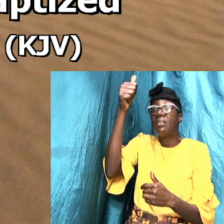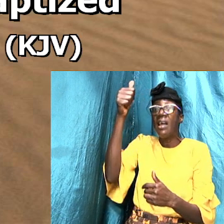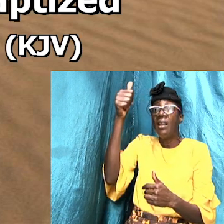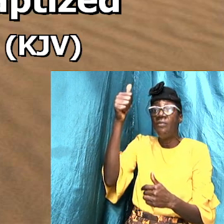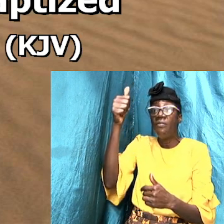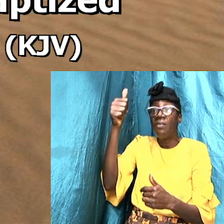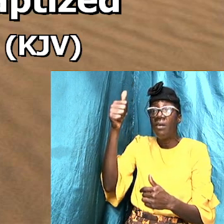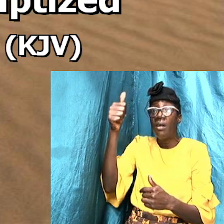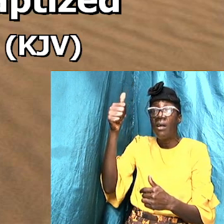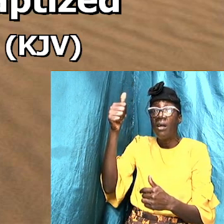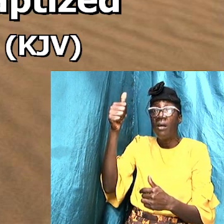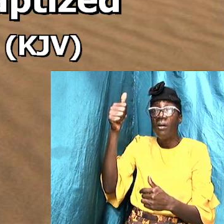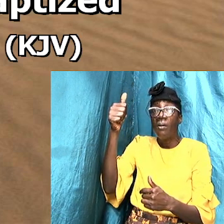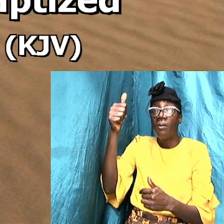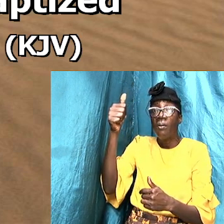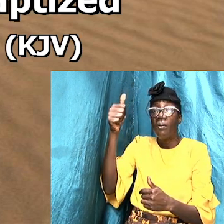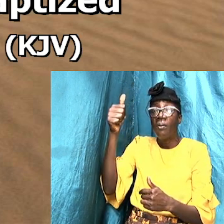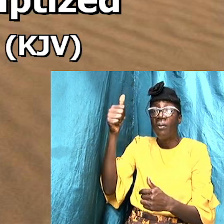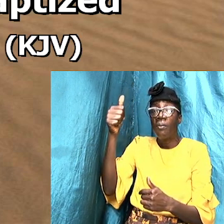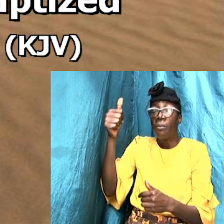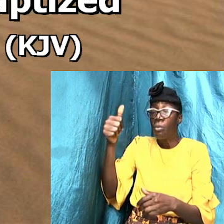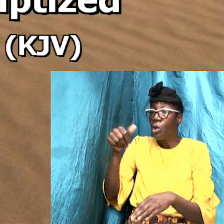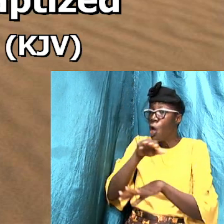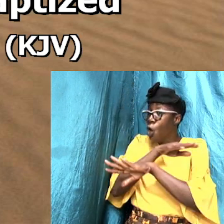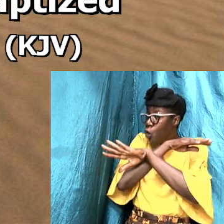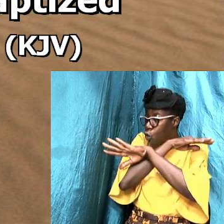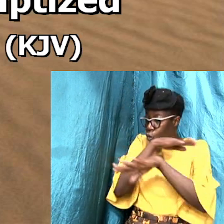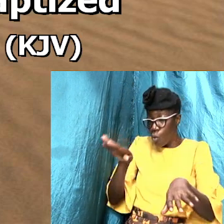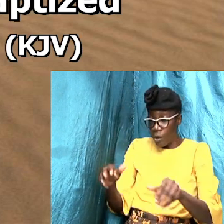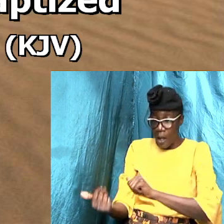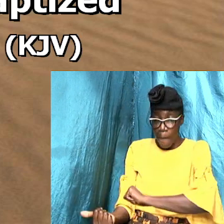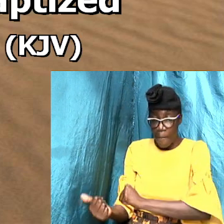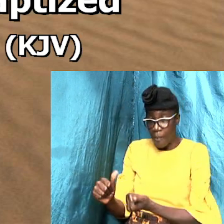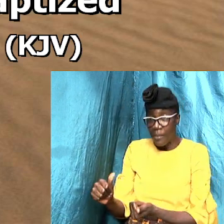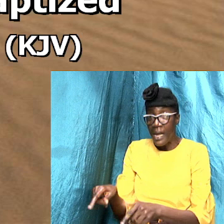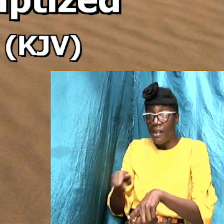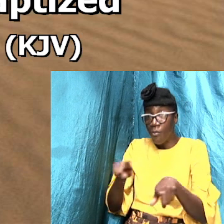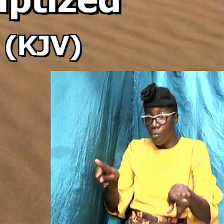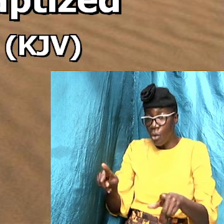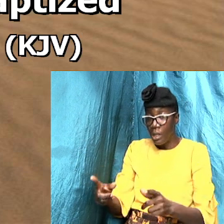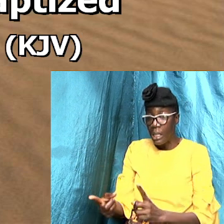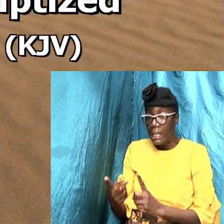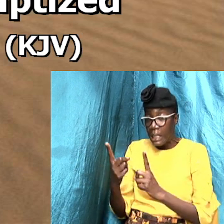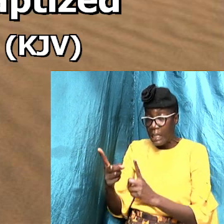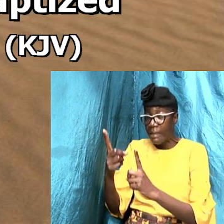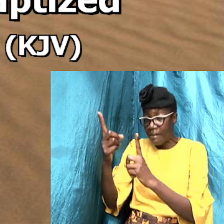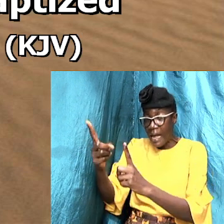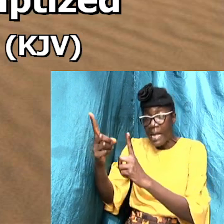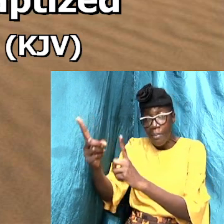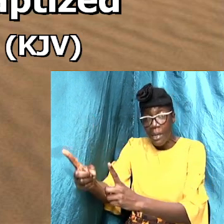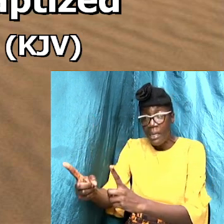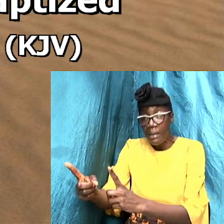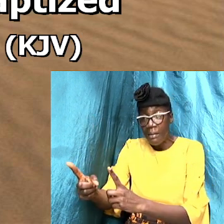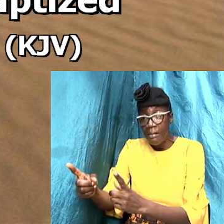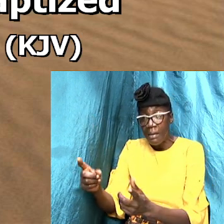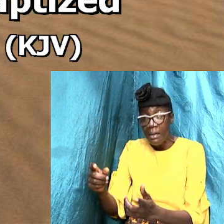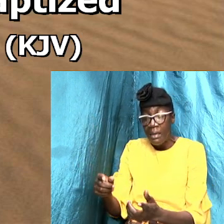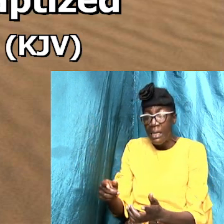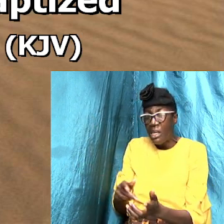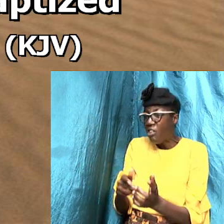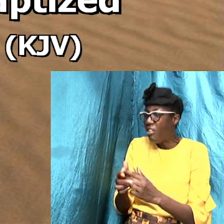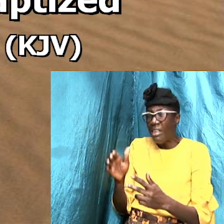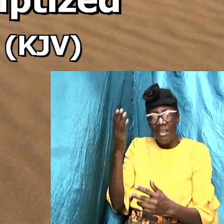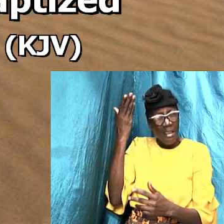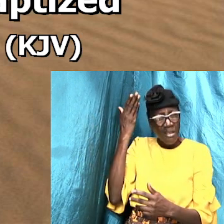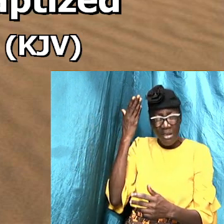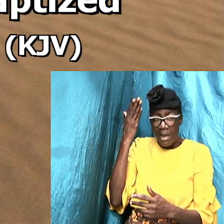not but his disciples. So though Jesus baptized none,